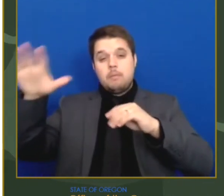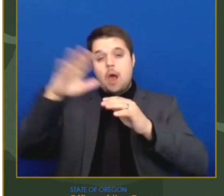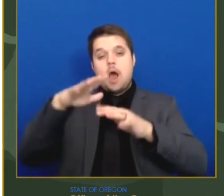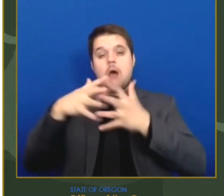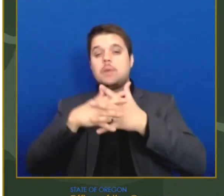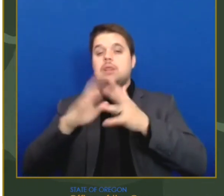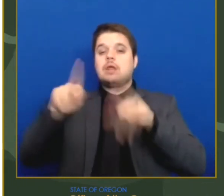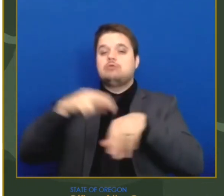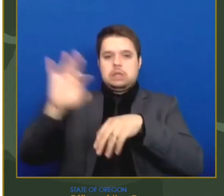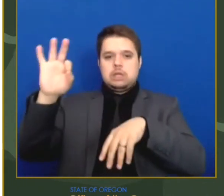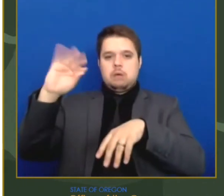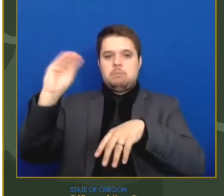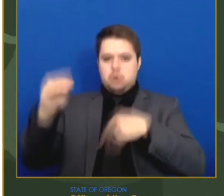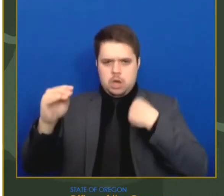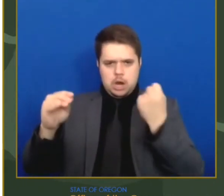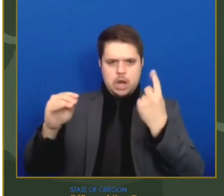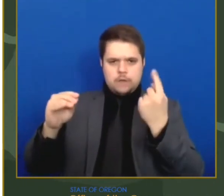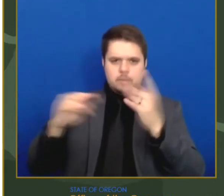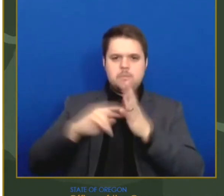vaccination timelines.